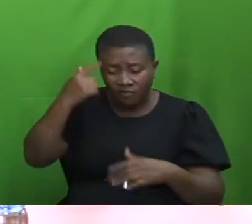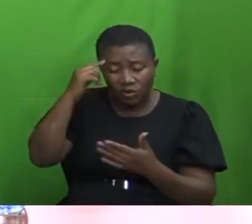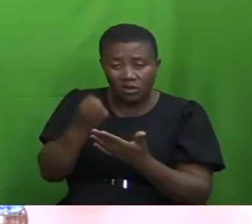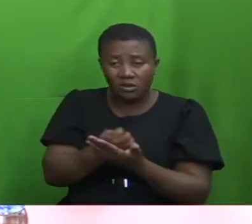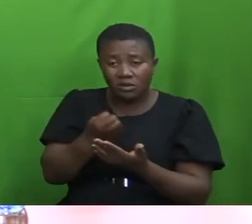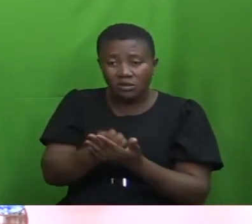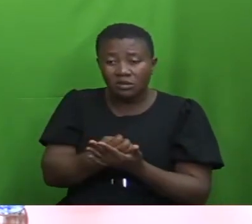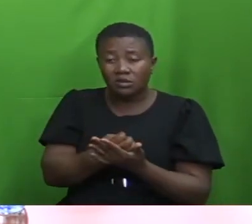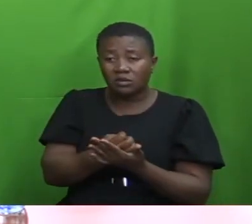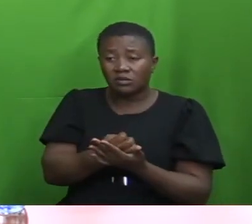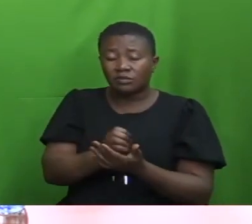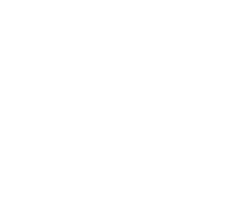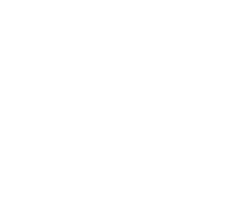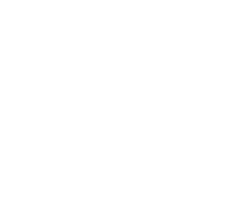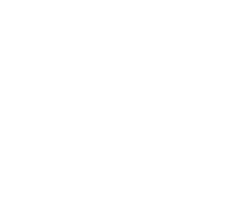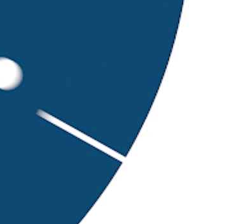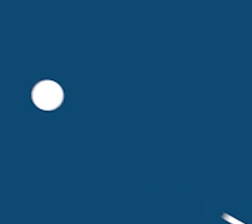and despondency.